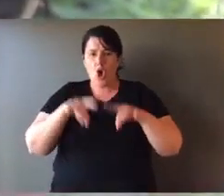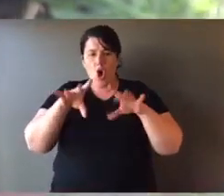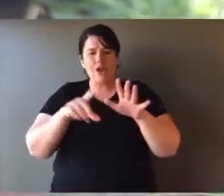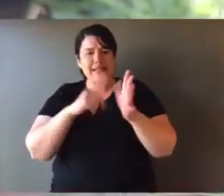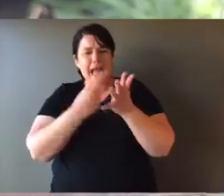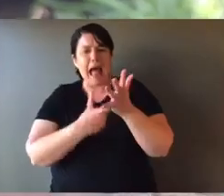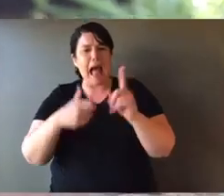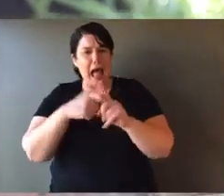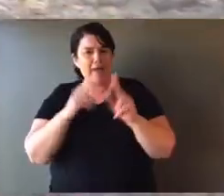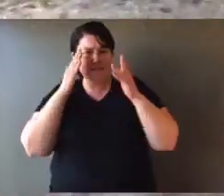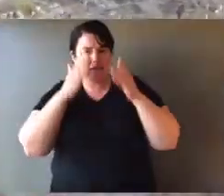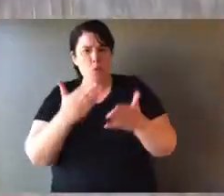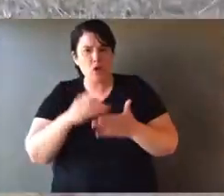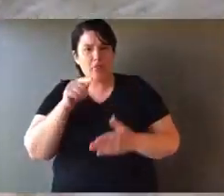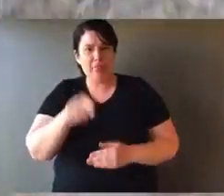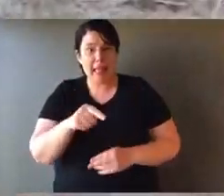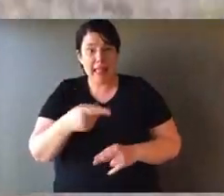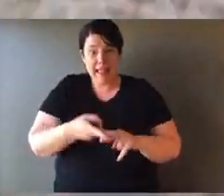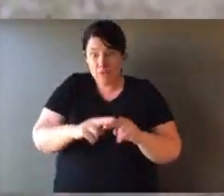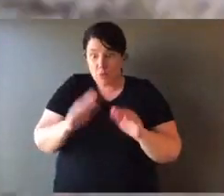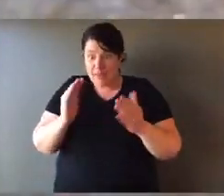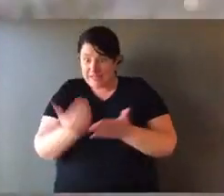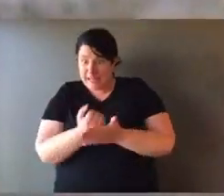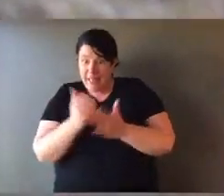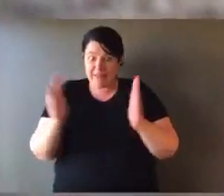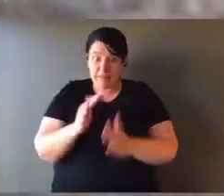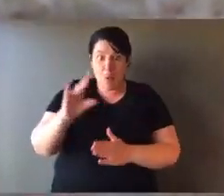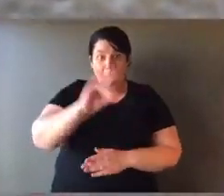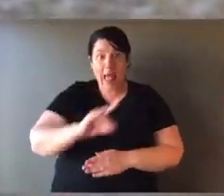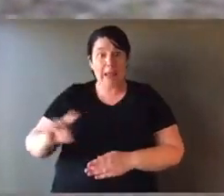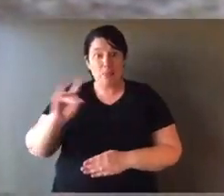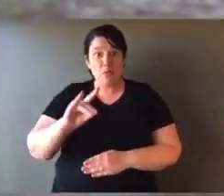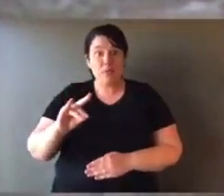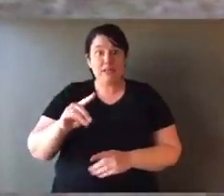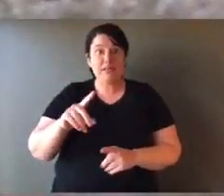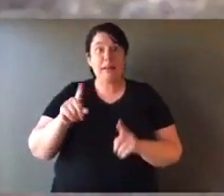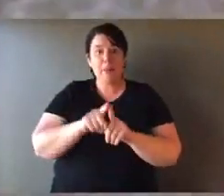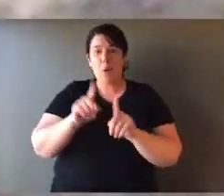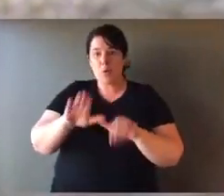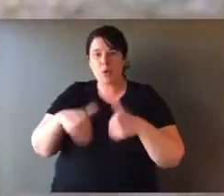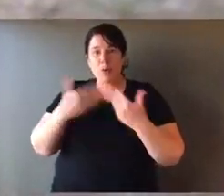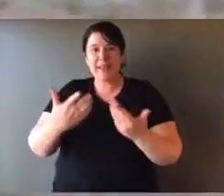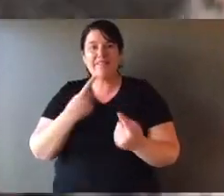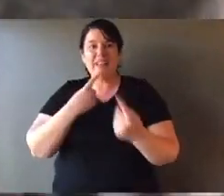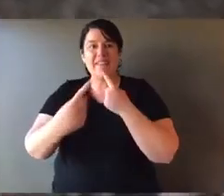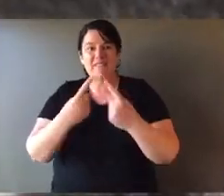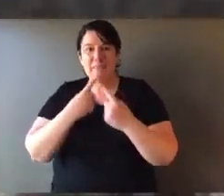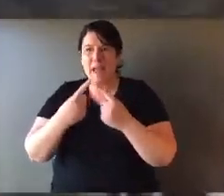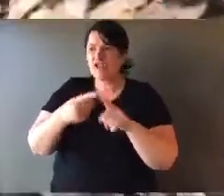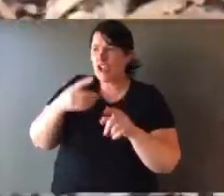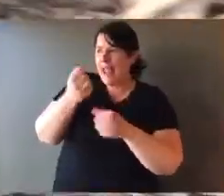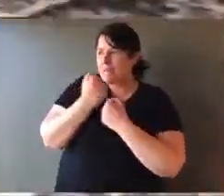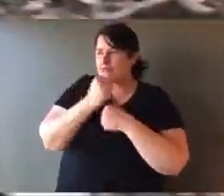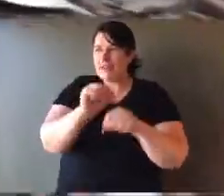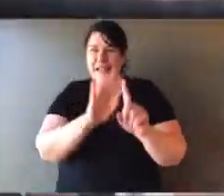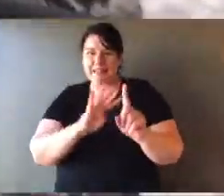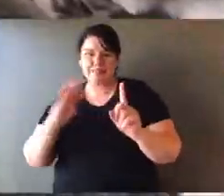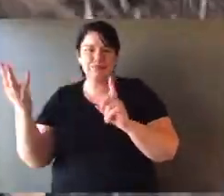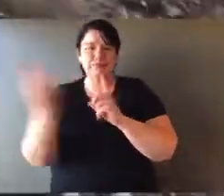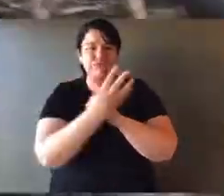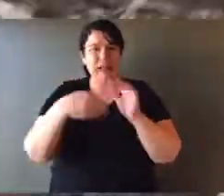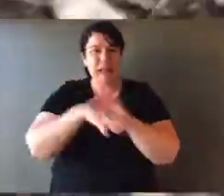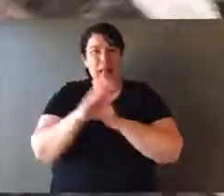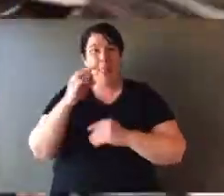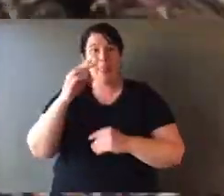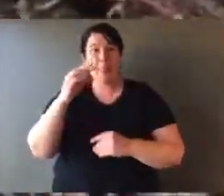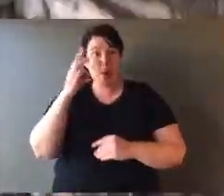really what Aussie Arc works with, our small mammals, and we believe that if you can not only save the small mammal, but provide a platform or